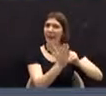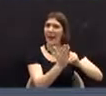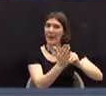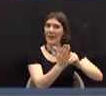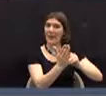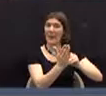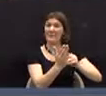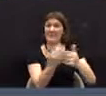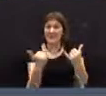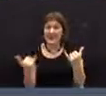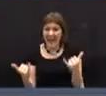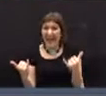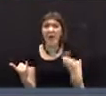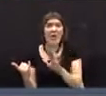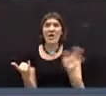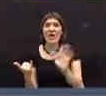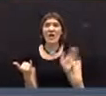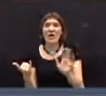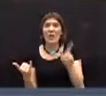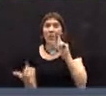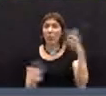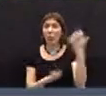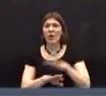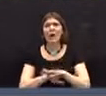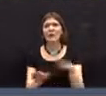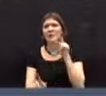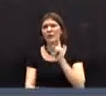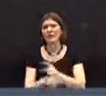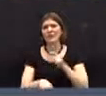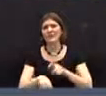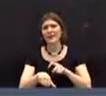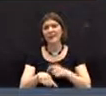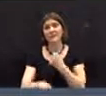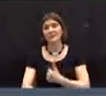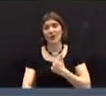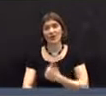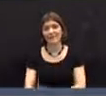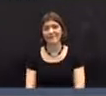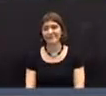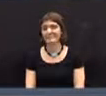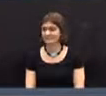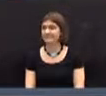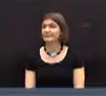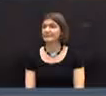but this is not the time to short-circuit that decision. Thank you. Thank